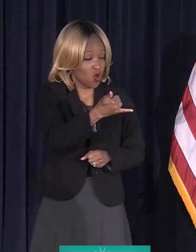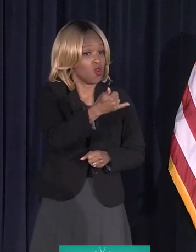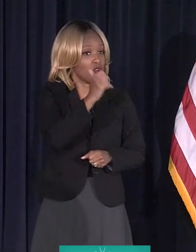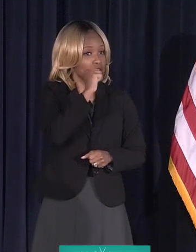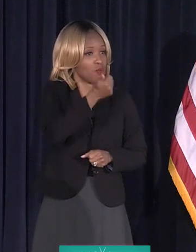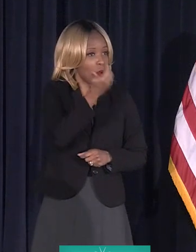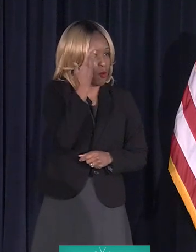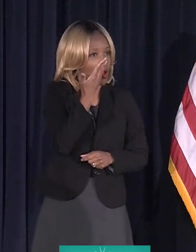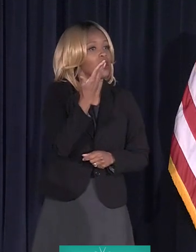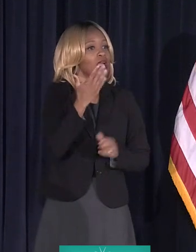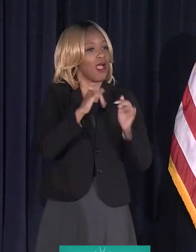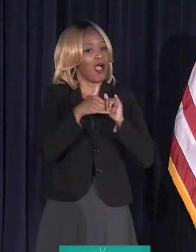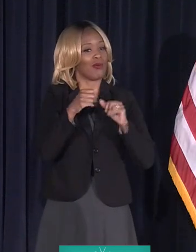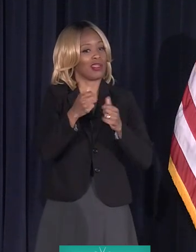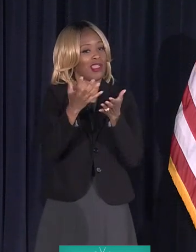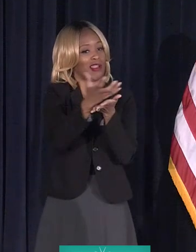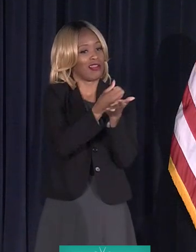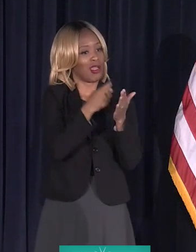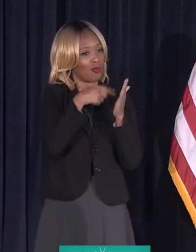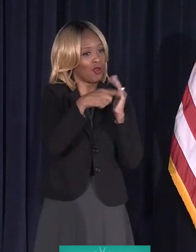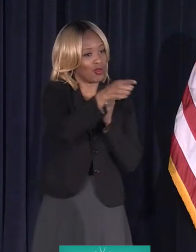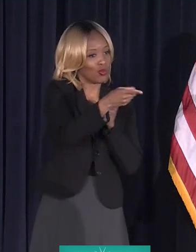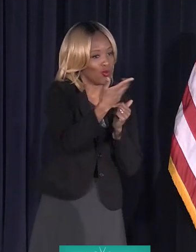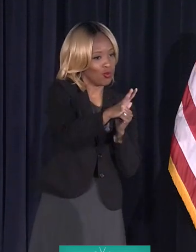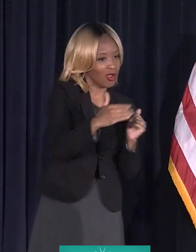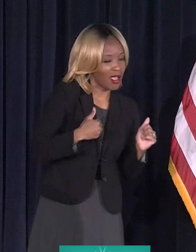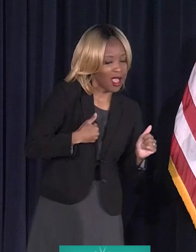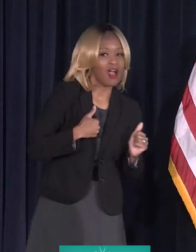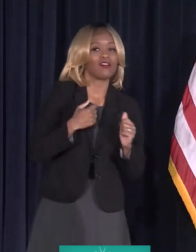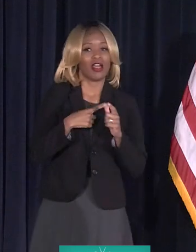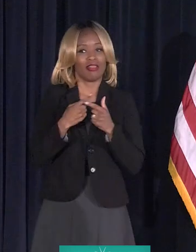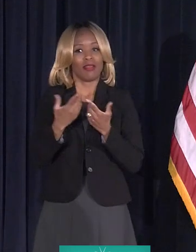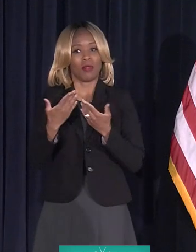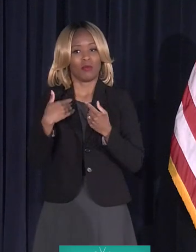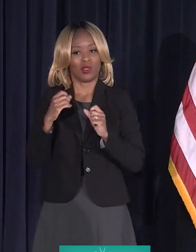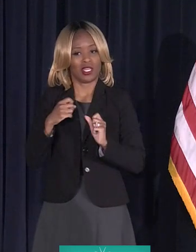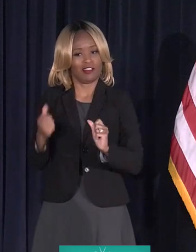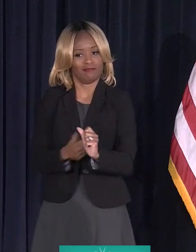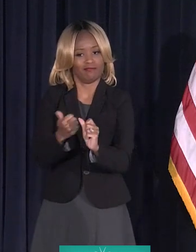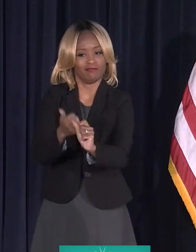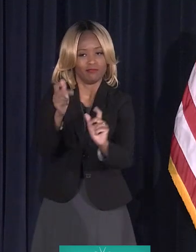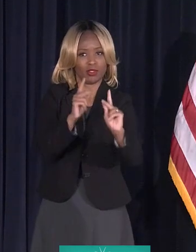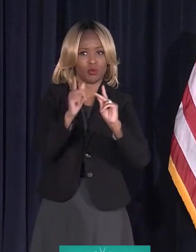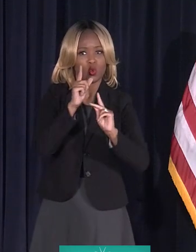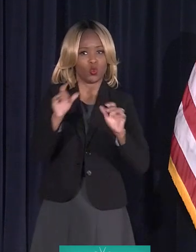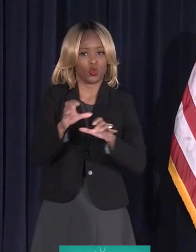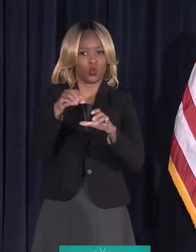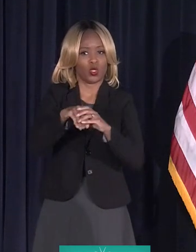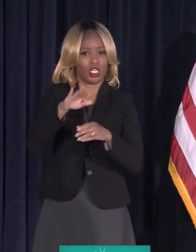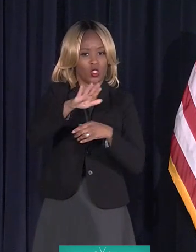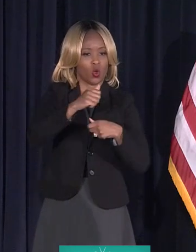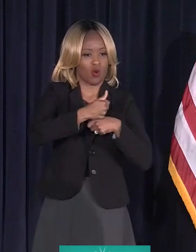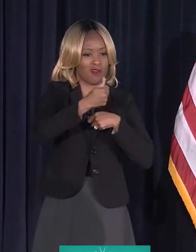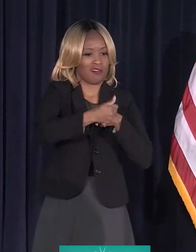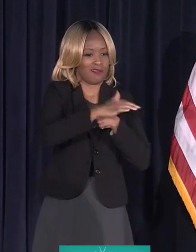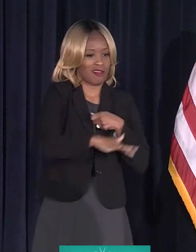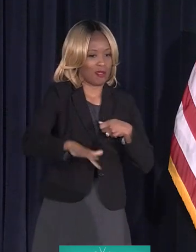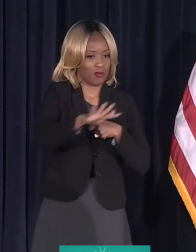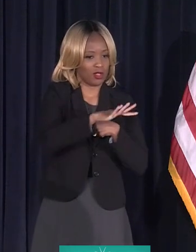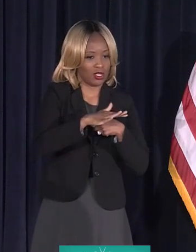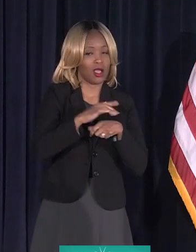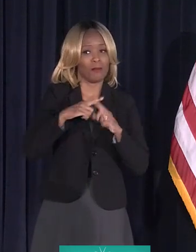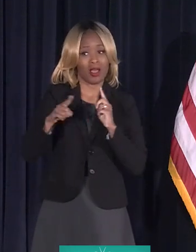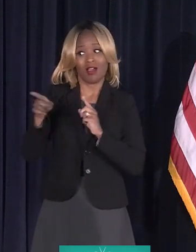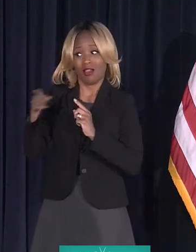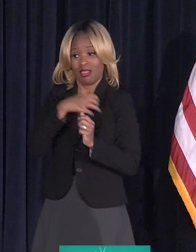up on how we can collect the evidence you've already gathered, and maybe we can get after those folks that are doing it in your neighborhood. But the mayor's telling